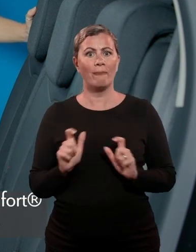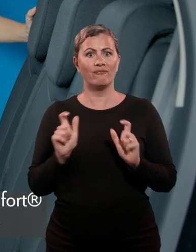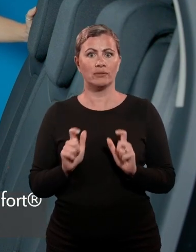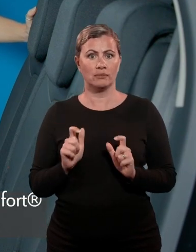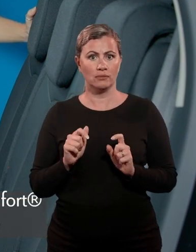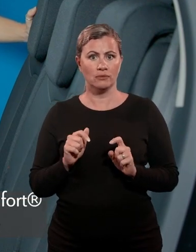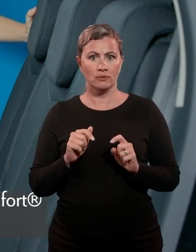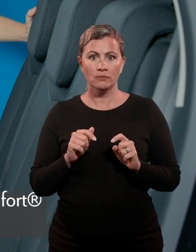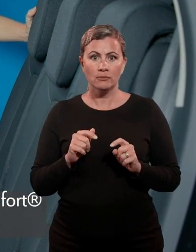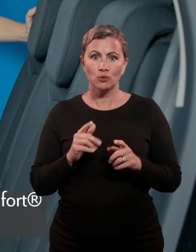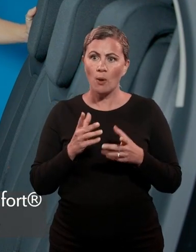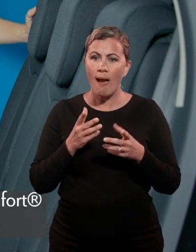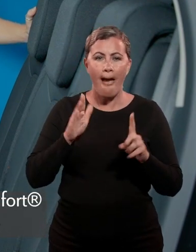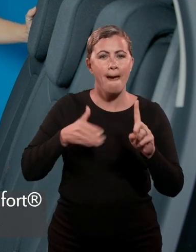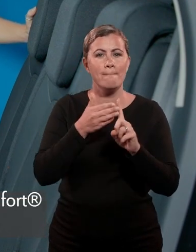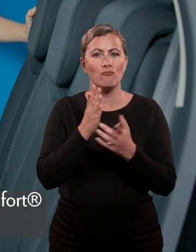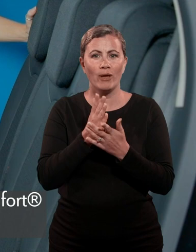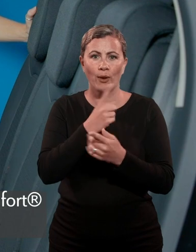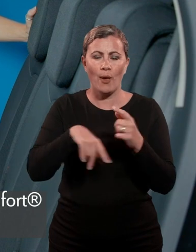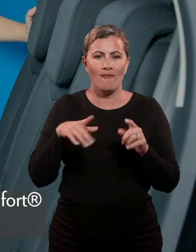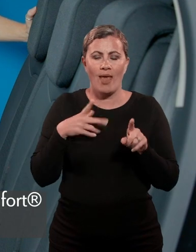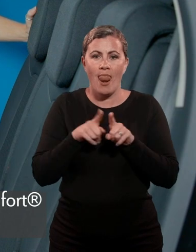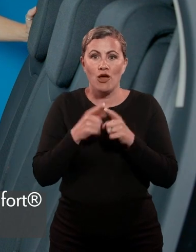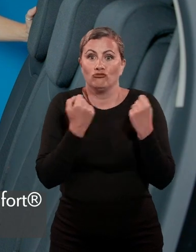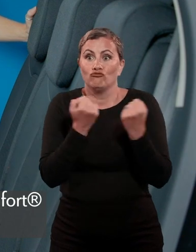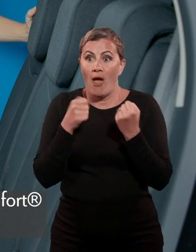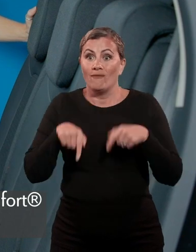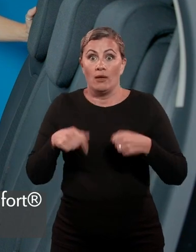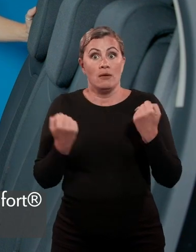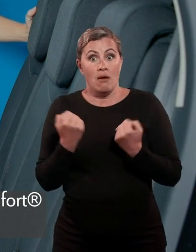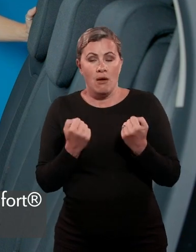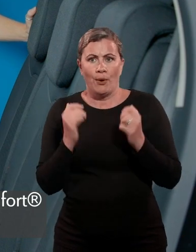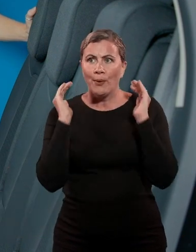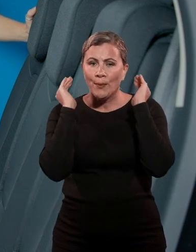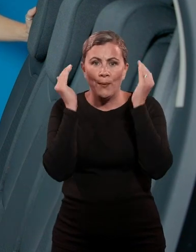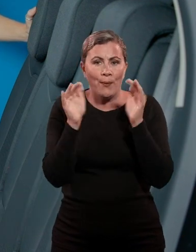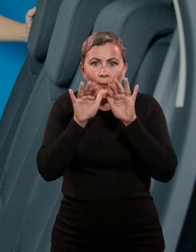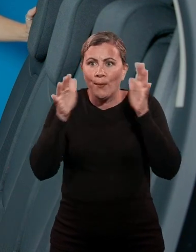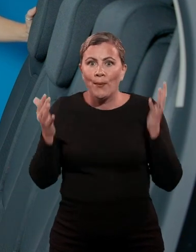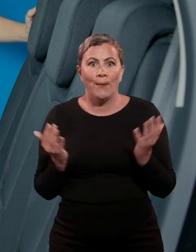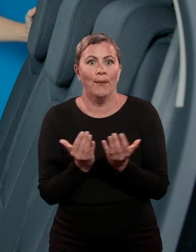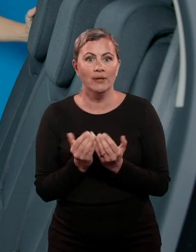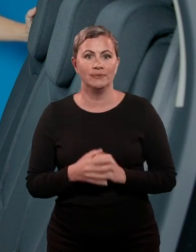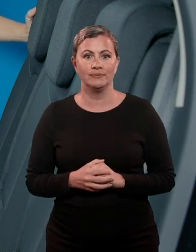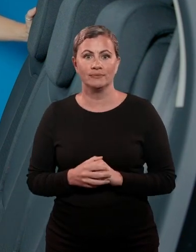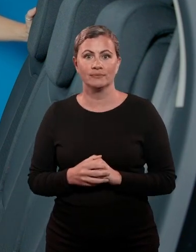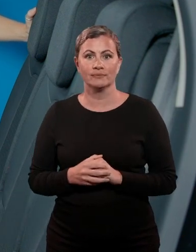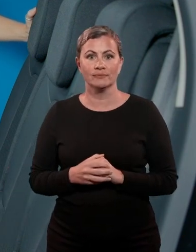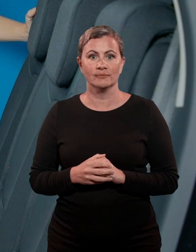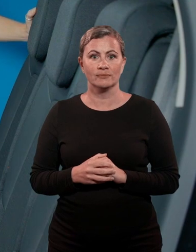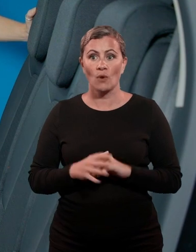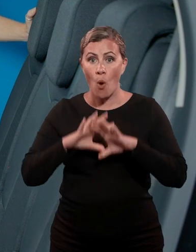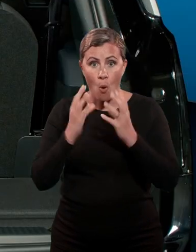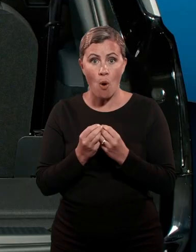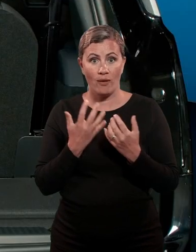perfectly in tune with the Citroen Advanced Comfort Programme, which aims to create a cocoon-style effect for all who travel in Grand C4 Space